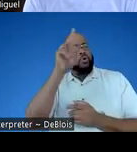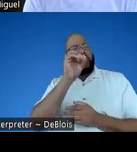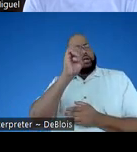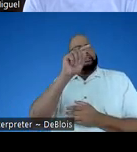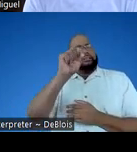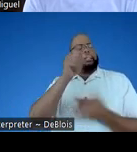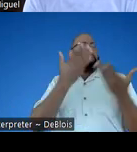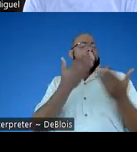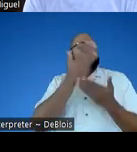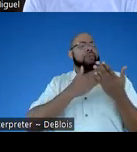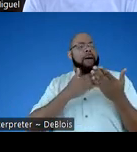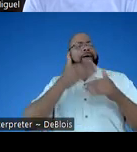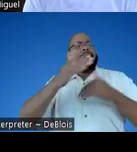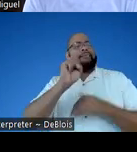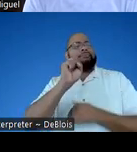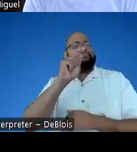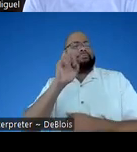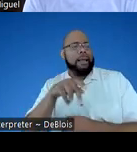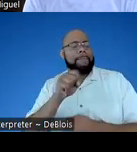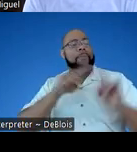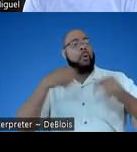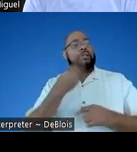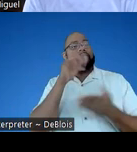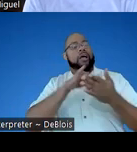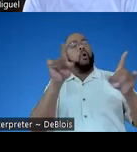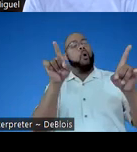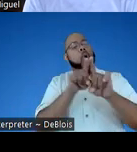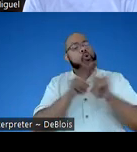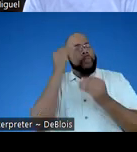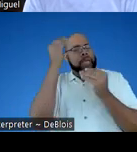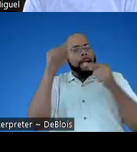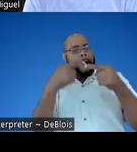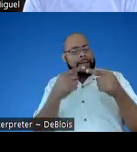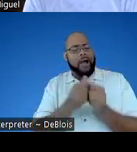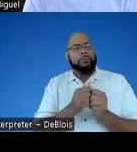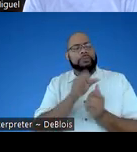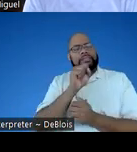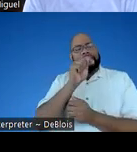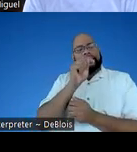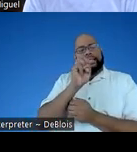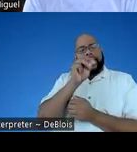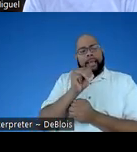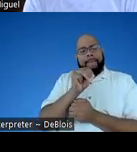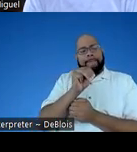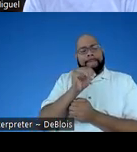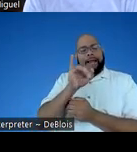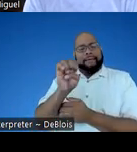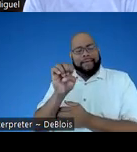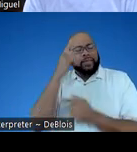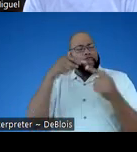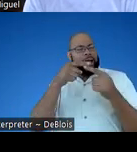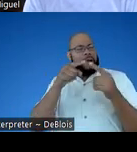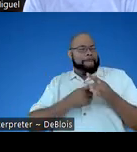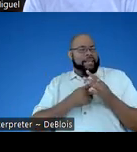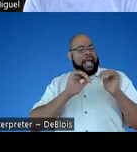as maybe some next steps, but we see this as also thinking about, at STEMI, we're in the beginning stages of thinking about